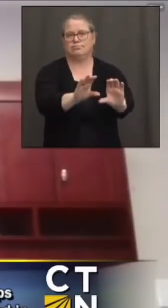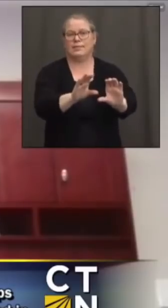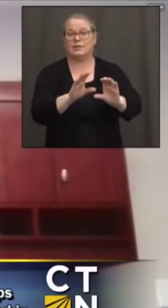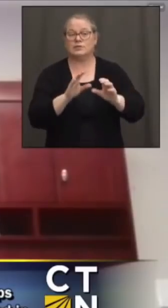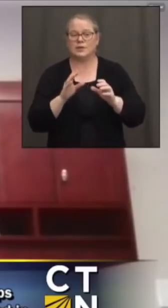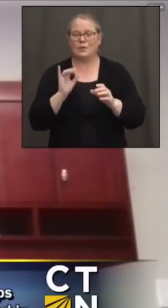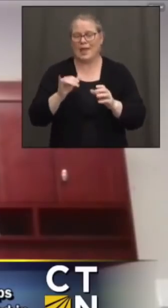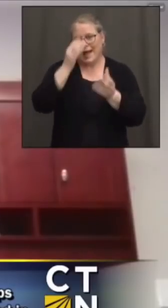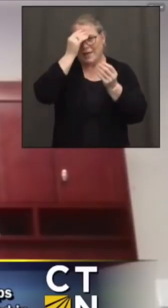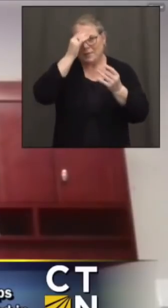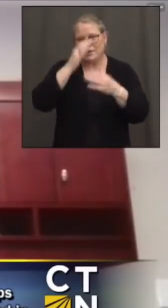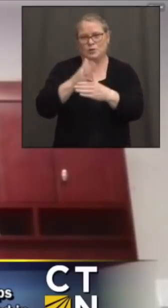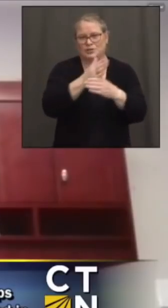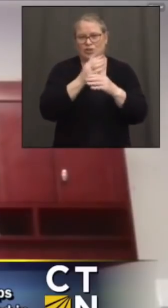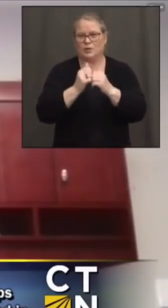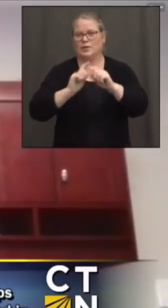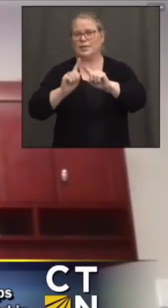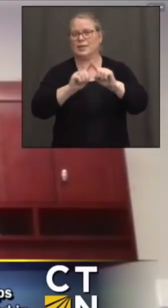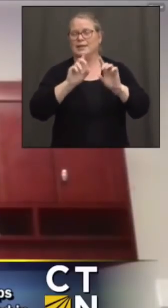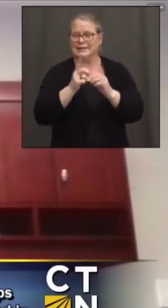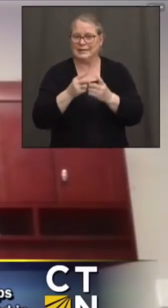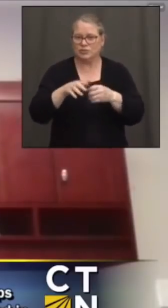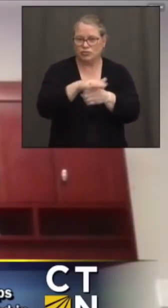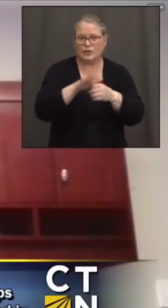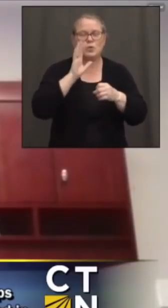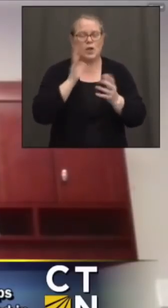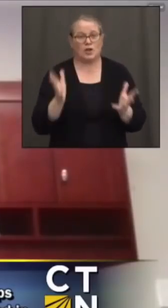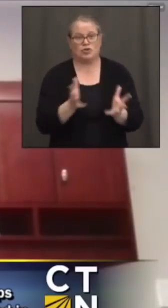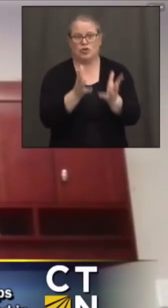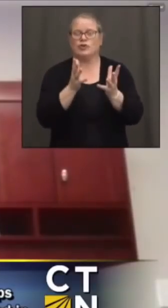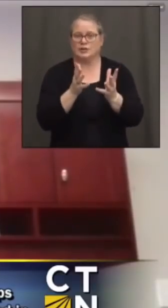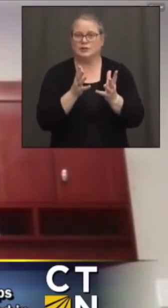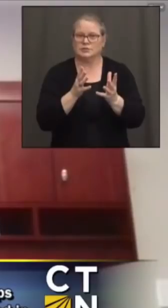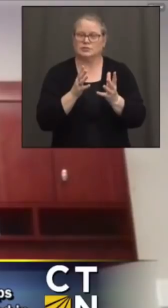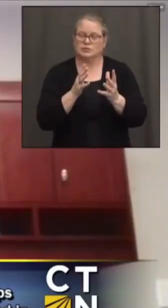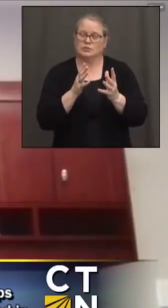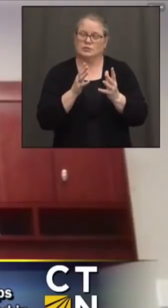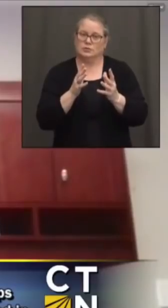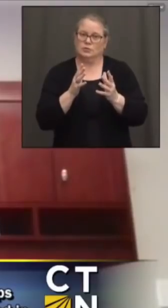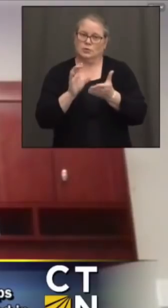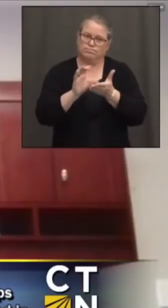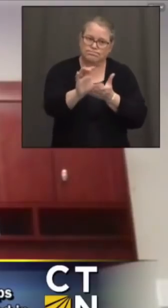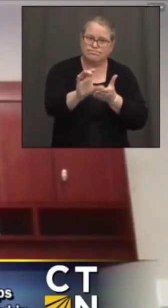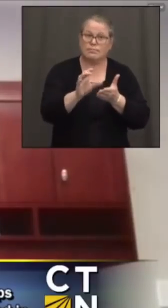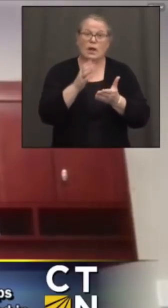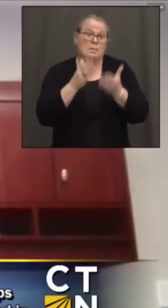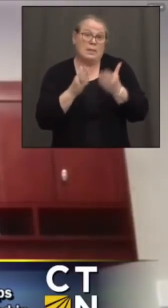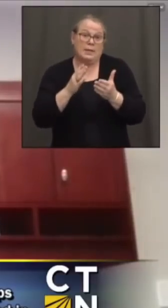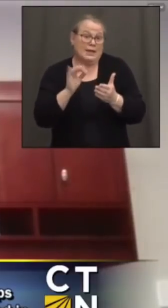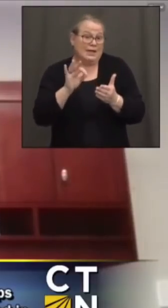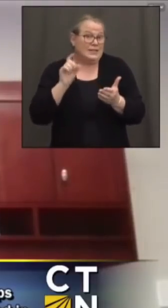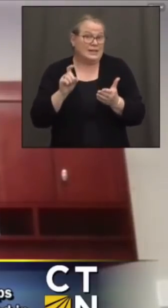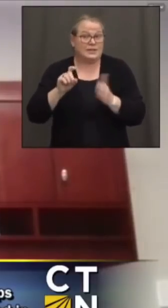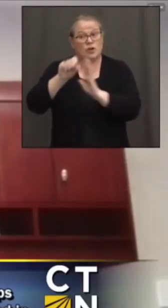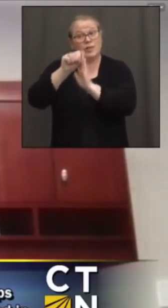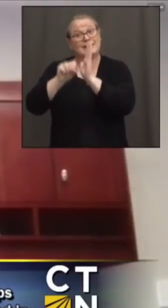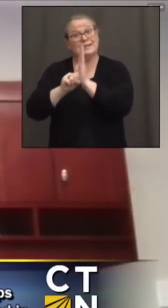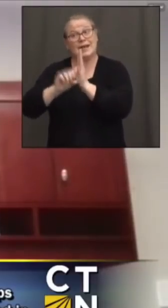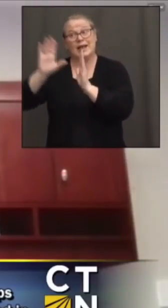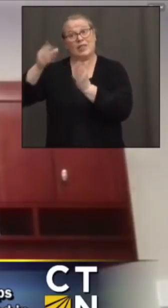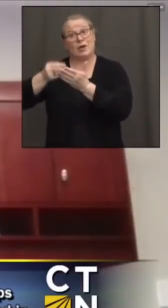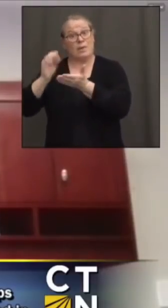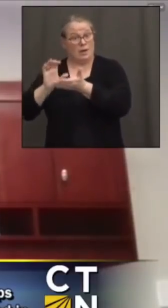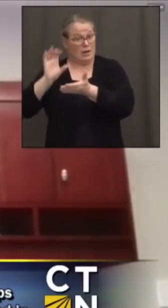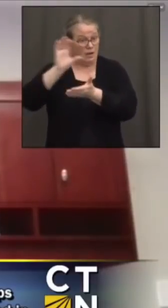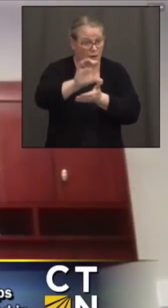our districts and we'll continue to encourage them to leverage and, if necessary, match the state's investment so that we can make even more